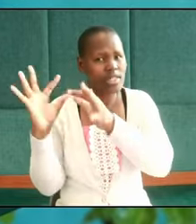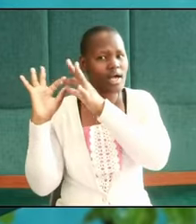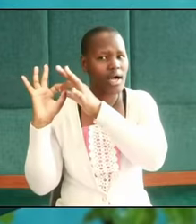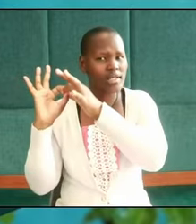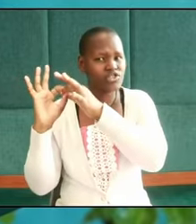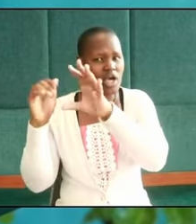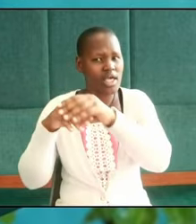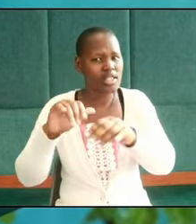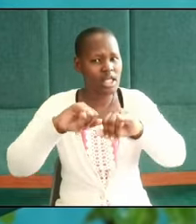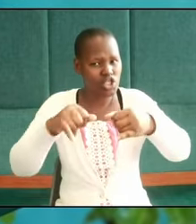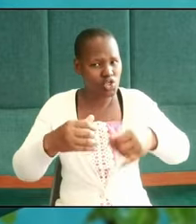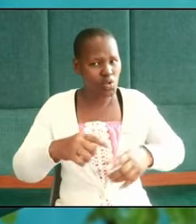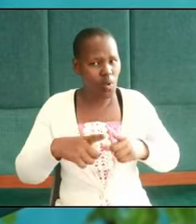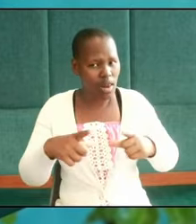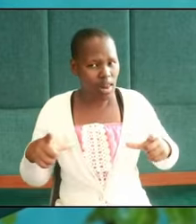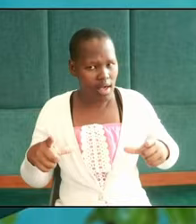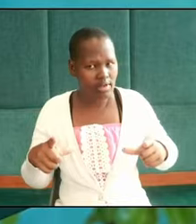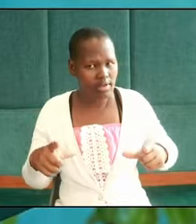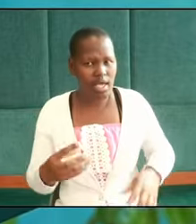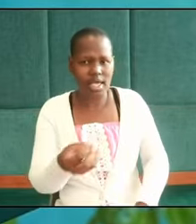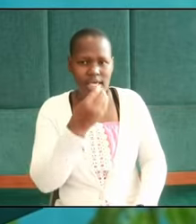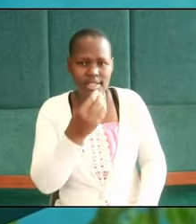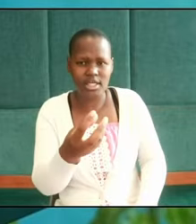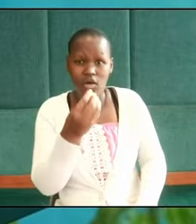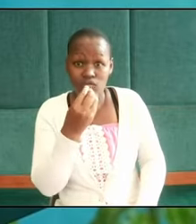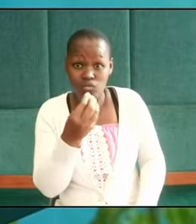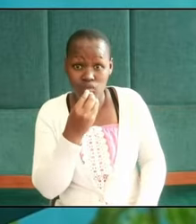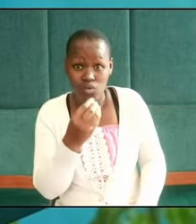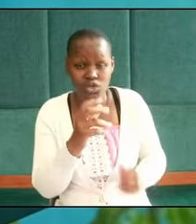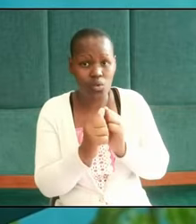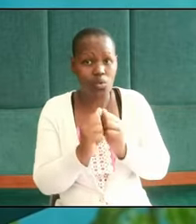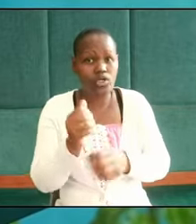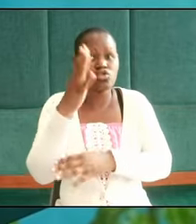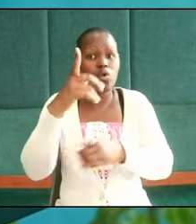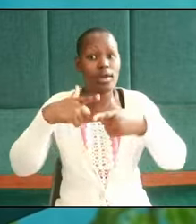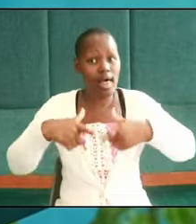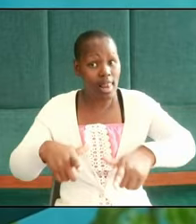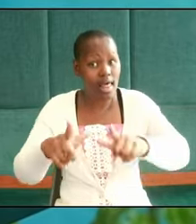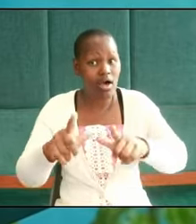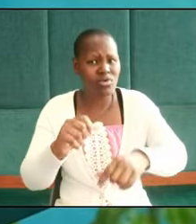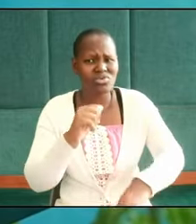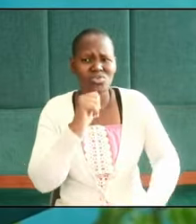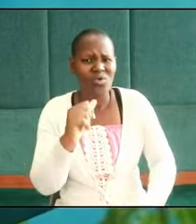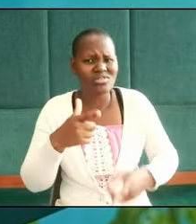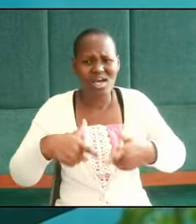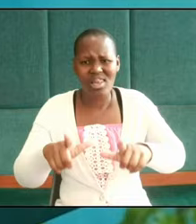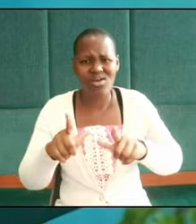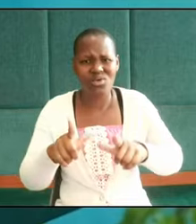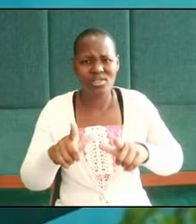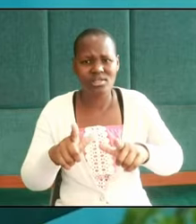in a foreign land eating the food that God allowed not allowing